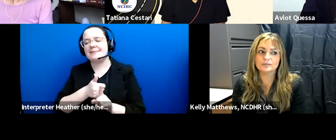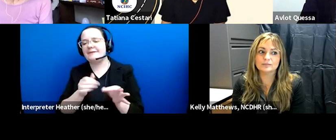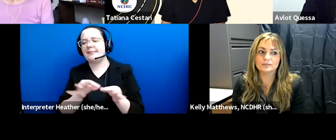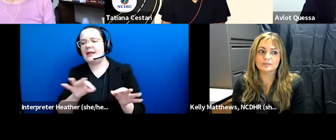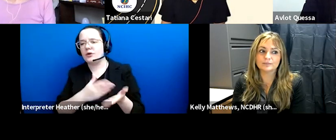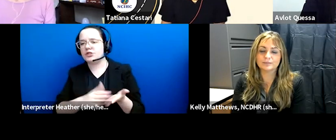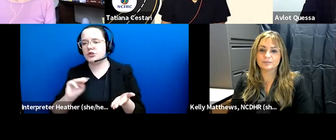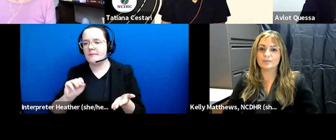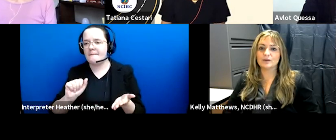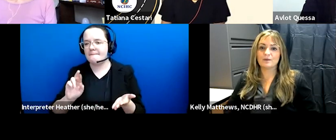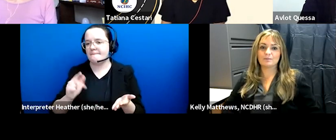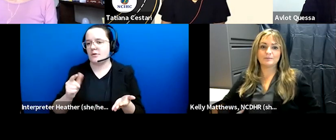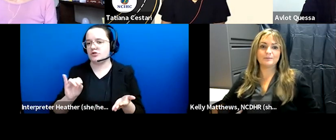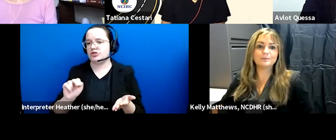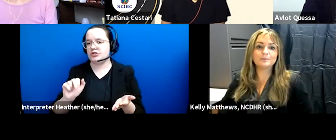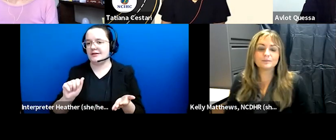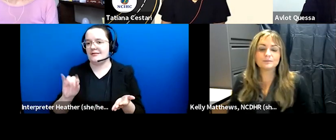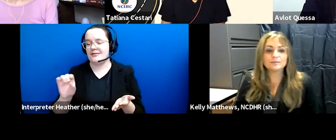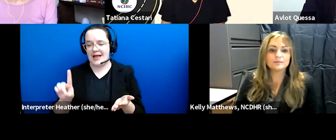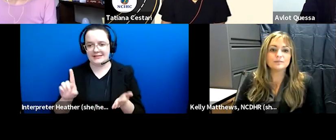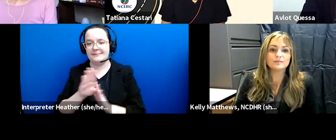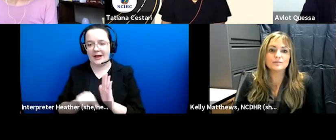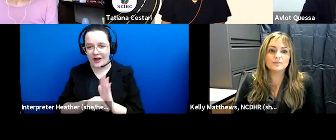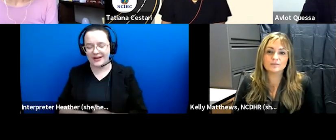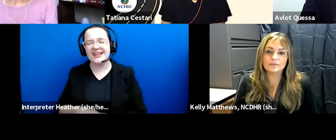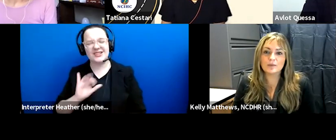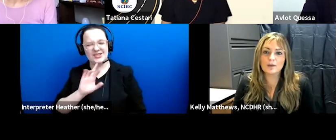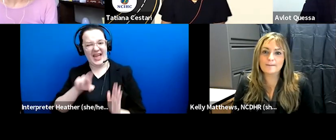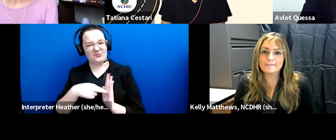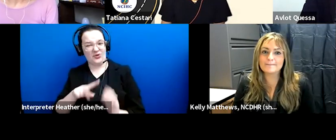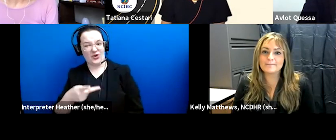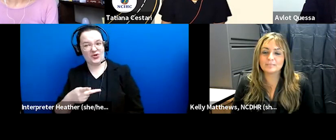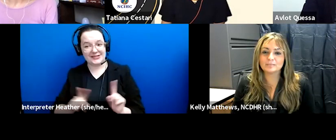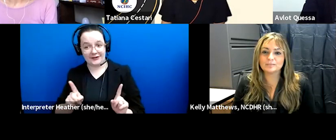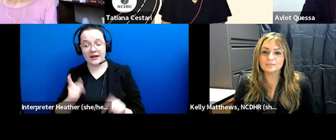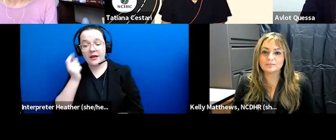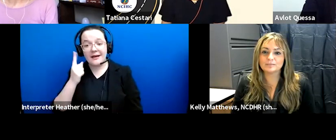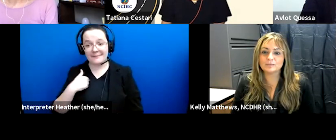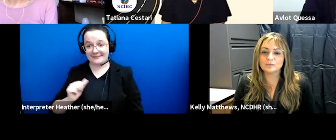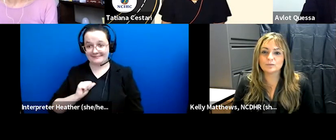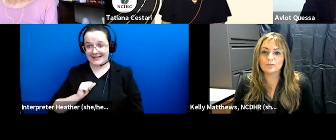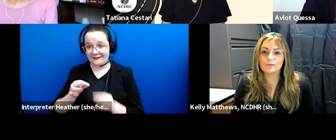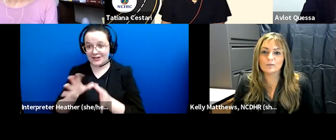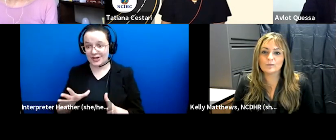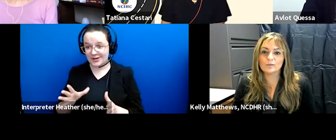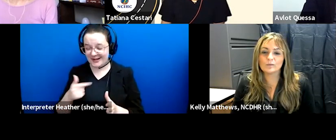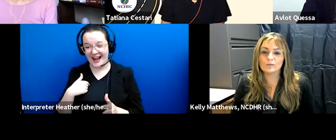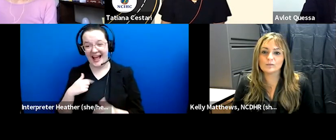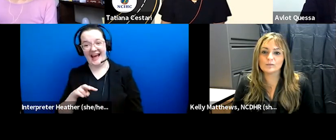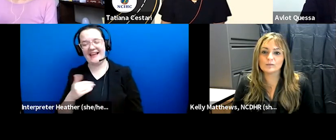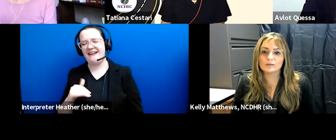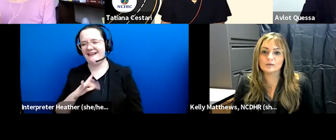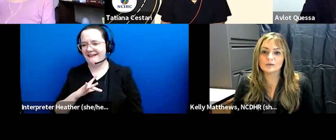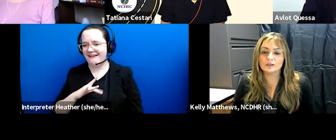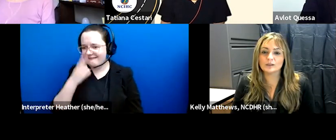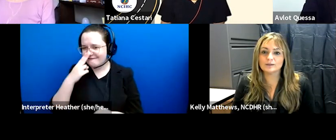um so it's a different role reversal and i find as an interpreter a really fun they have to